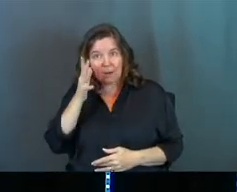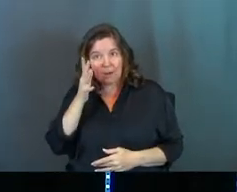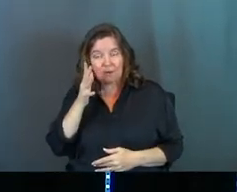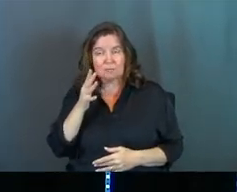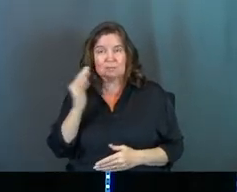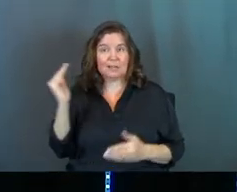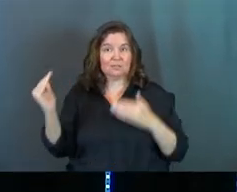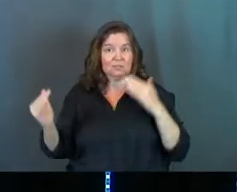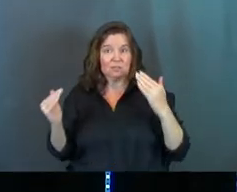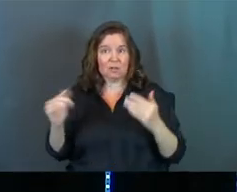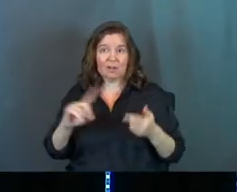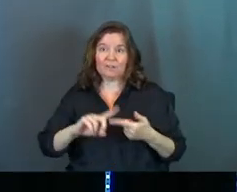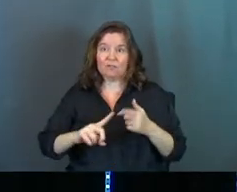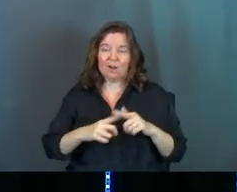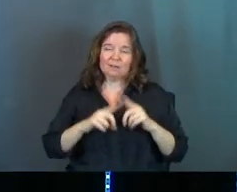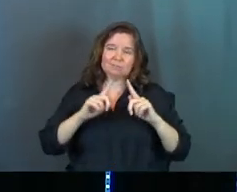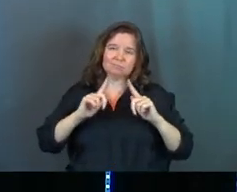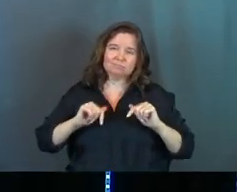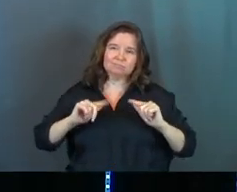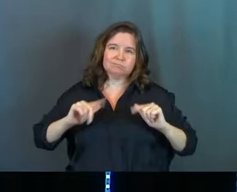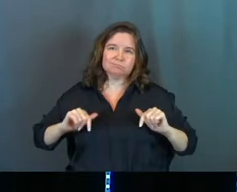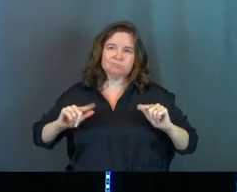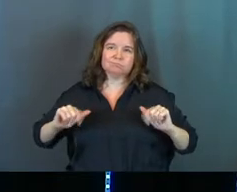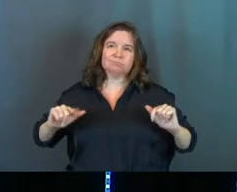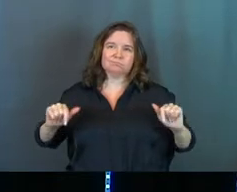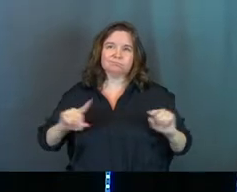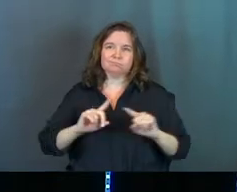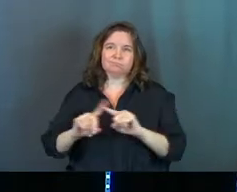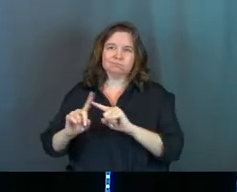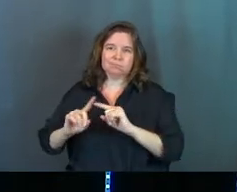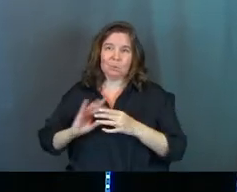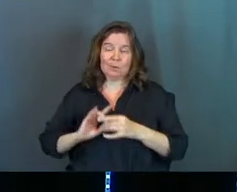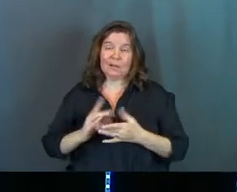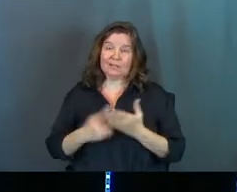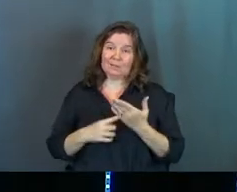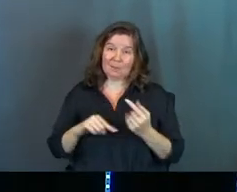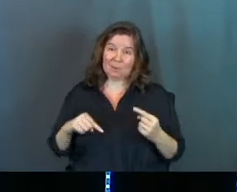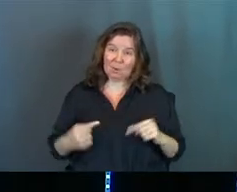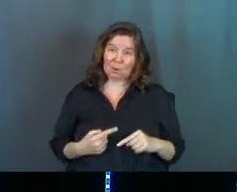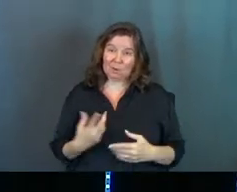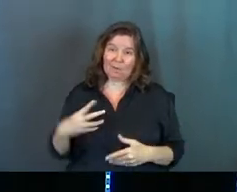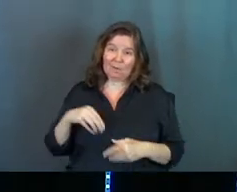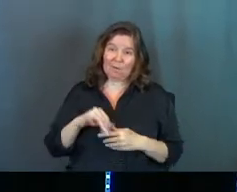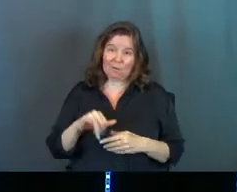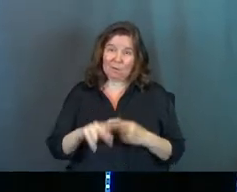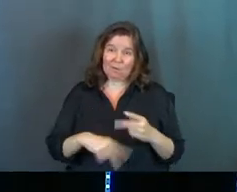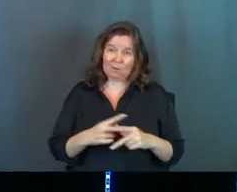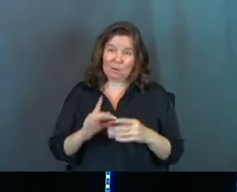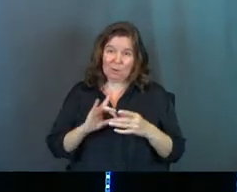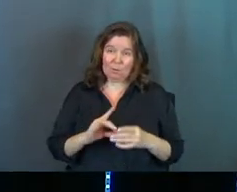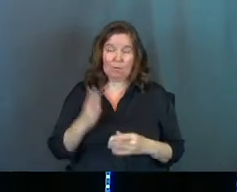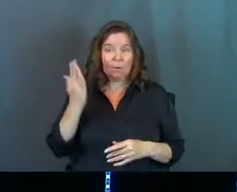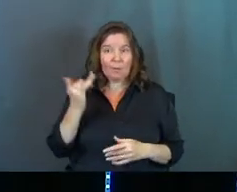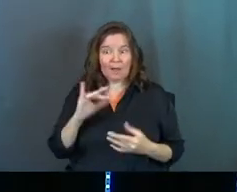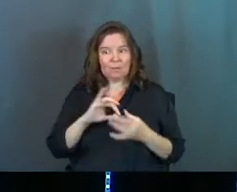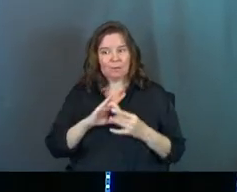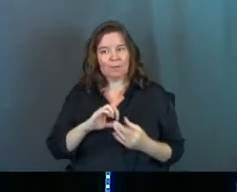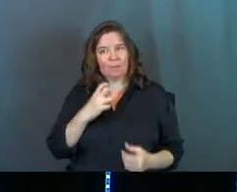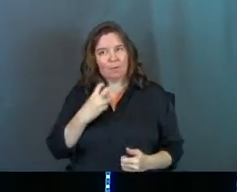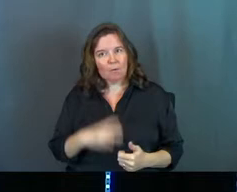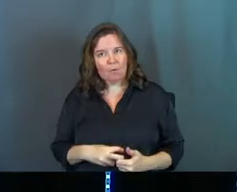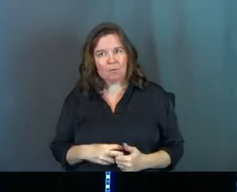as adults, friendship, all kinds of relationships, and sometimes the hurt that comes with those relationships because relationships are hard.